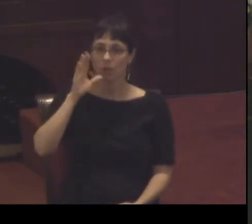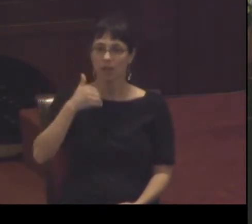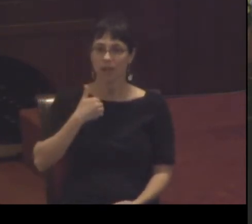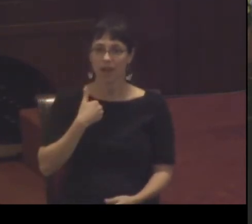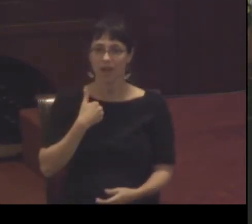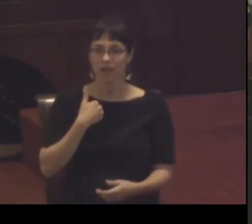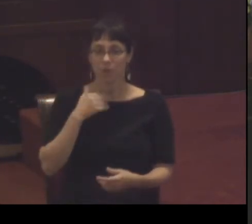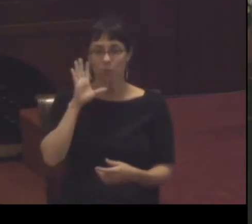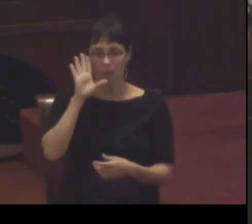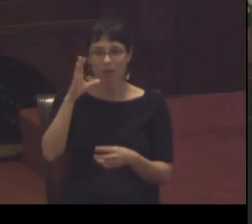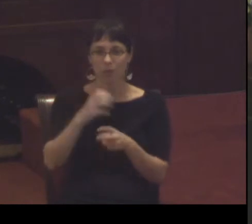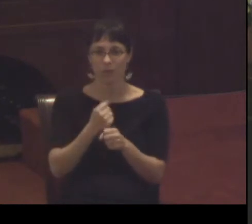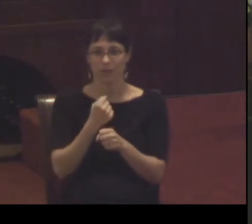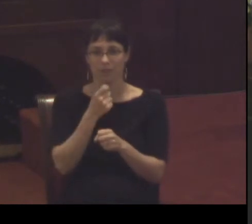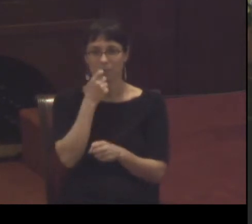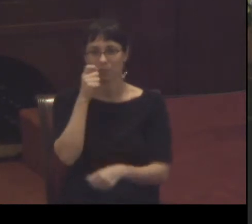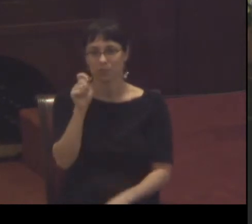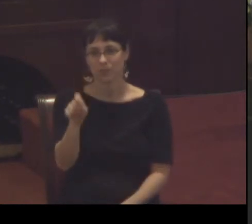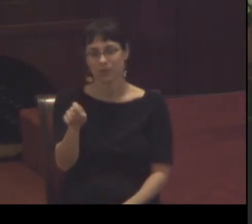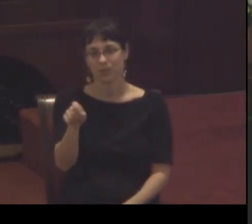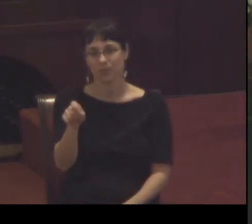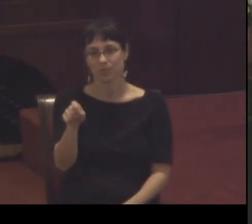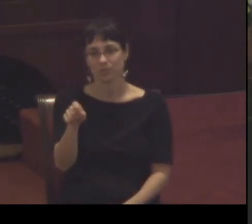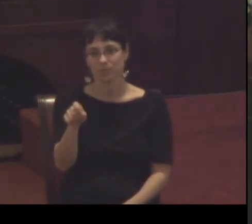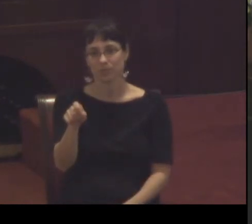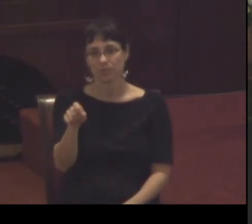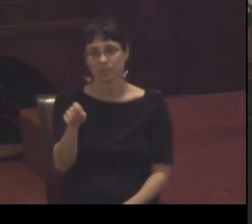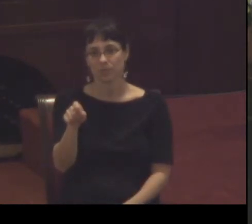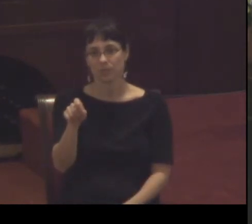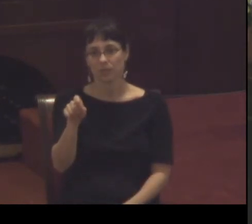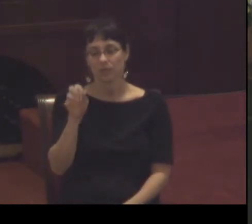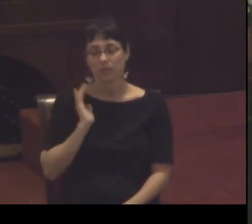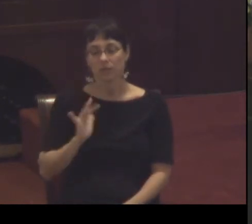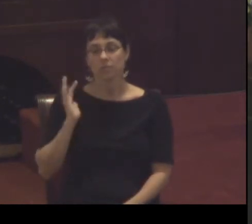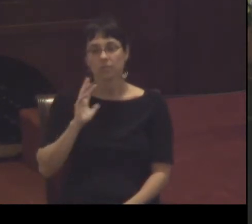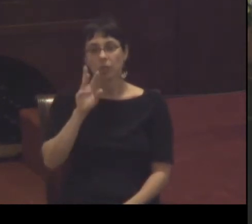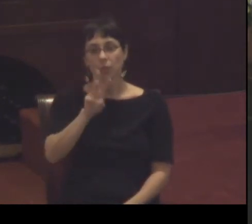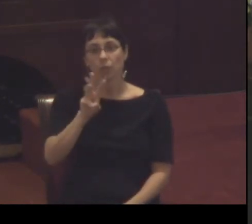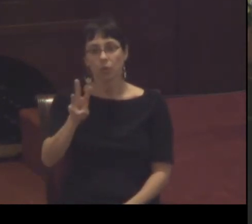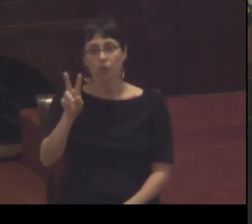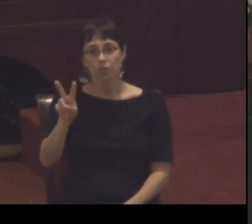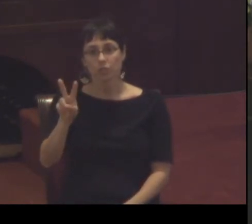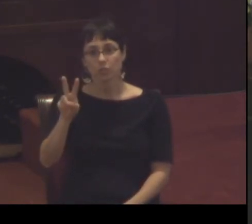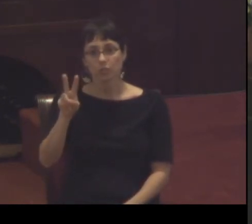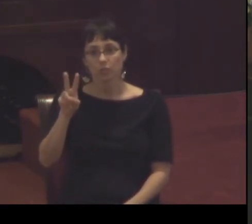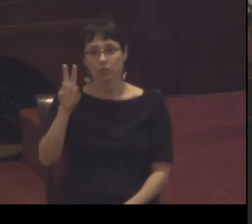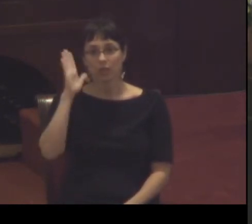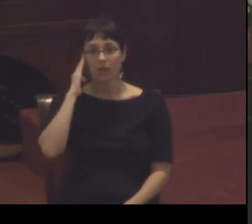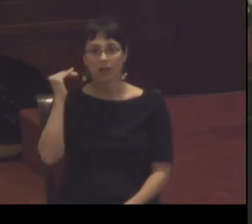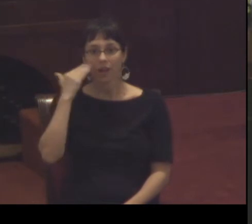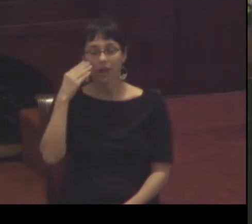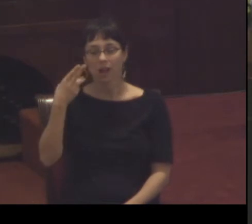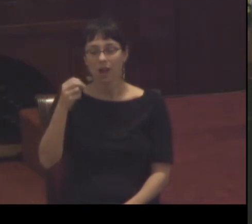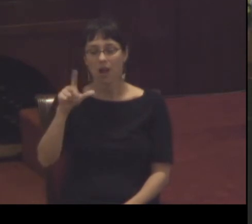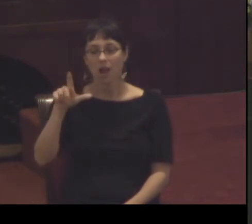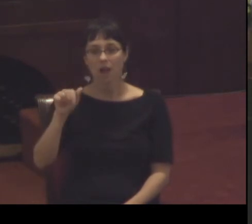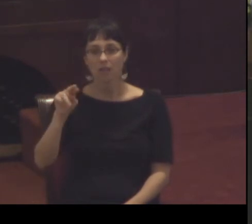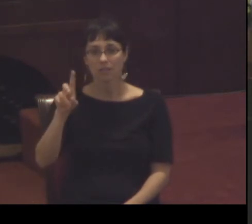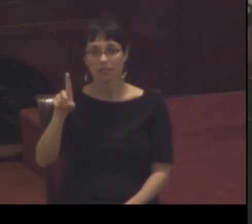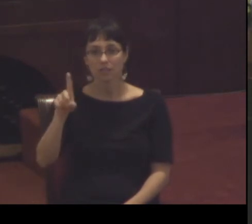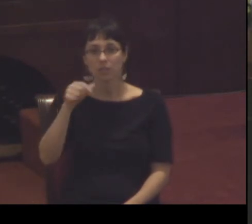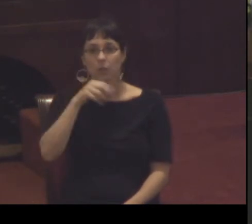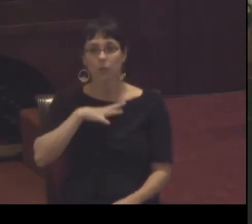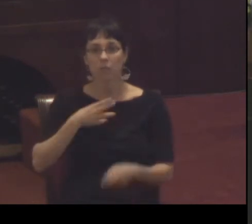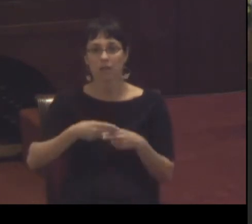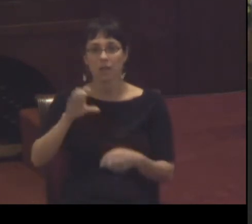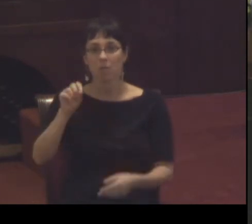you know during World War II in Holland Corrie Ten Boom who actually